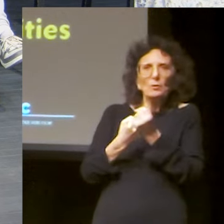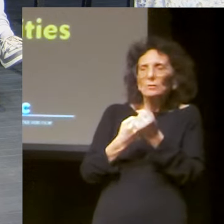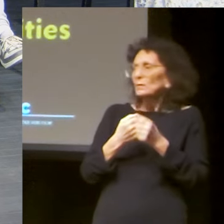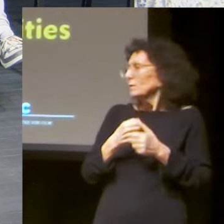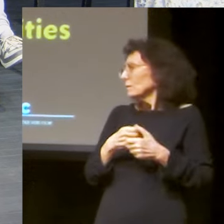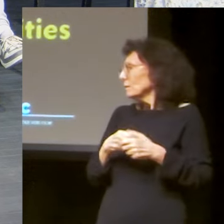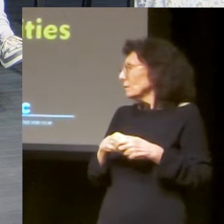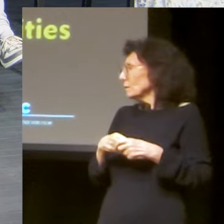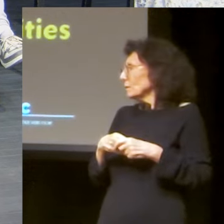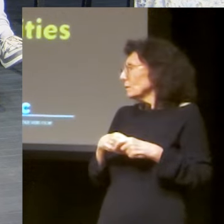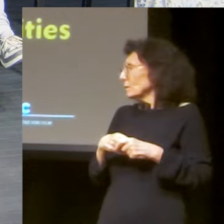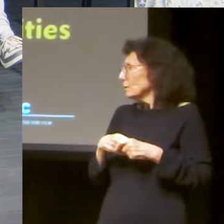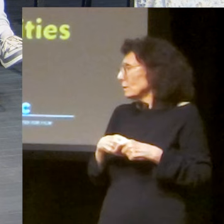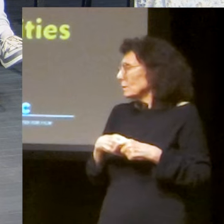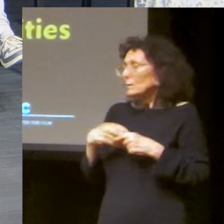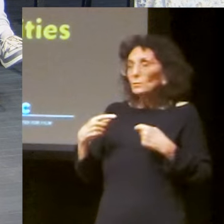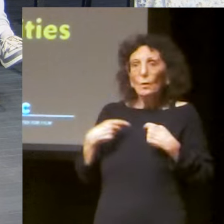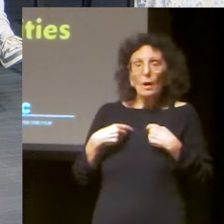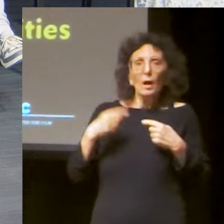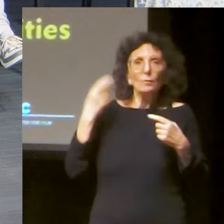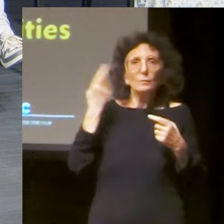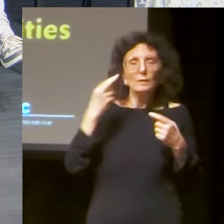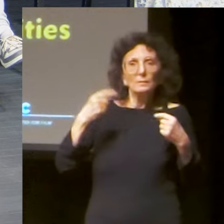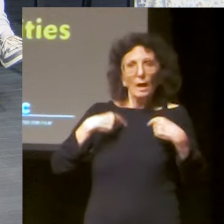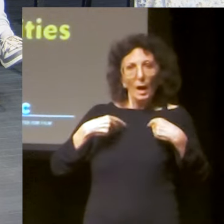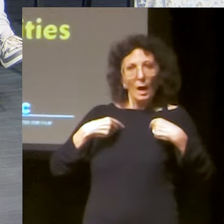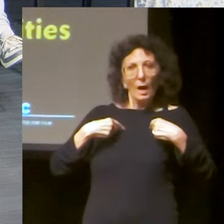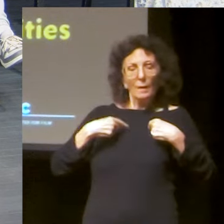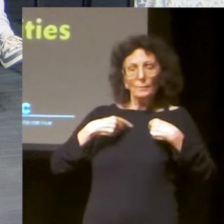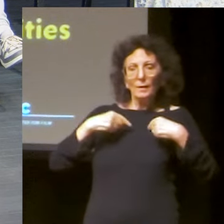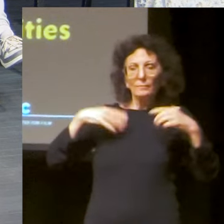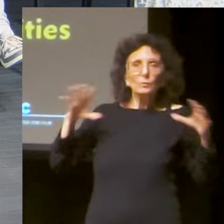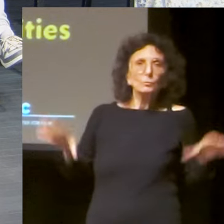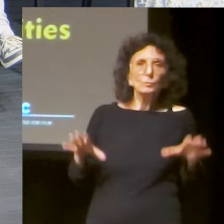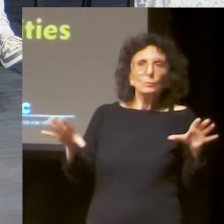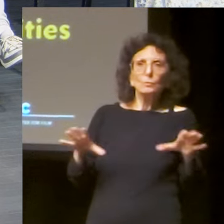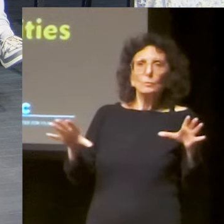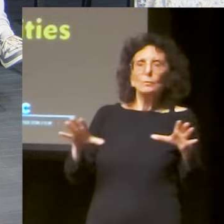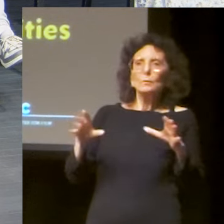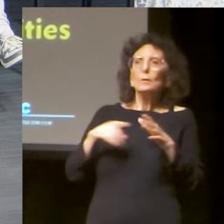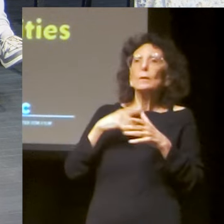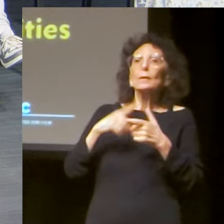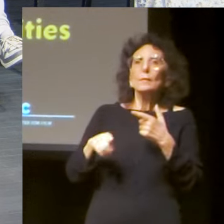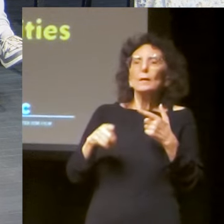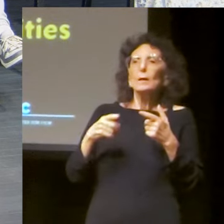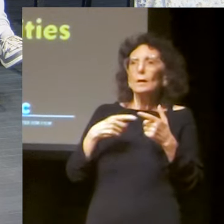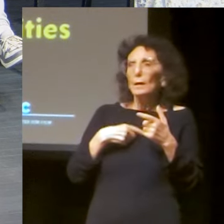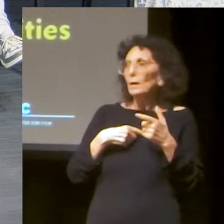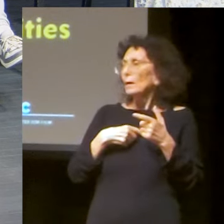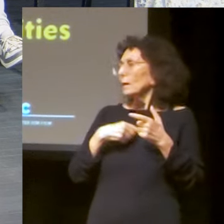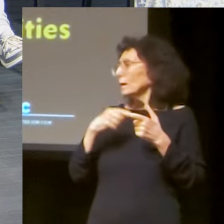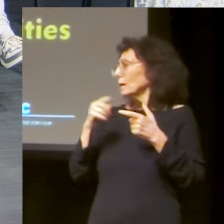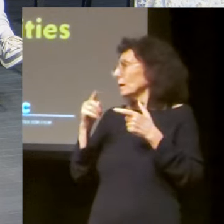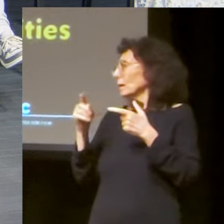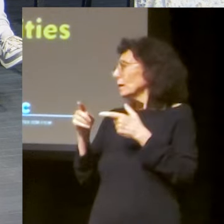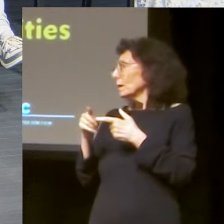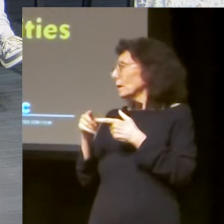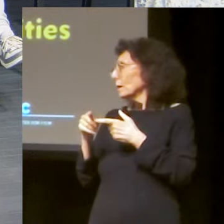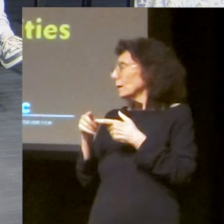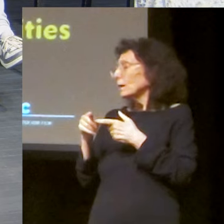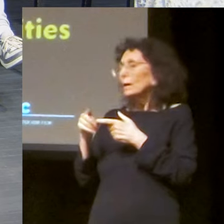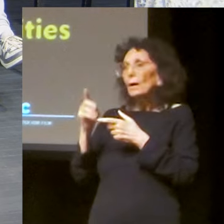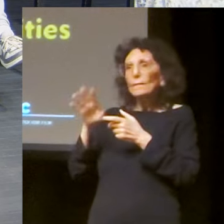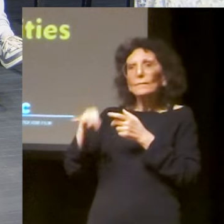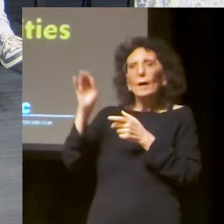but it was only limited. Then I was like, I have to